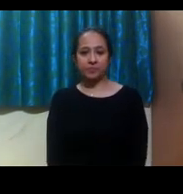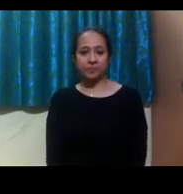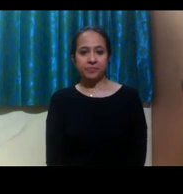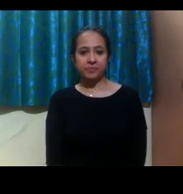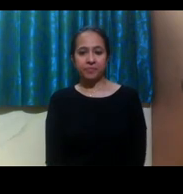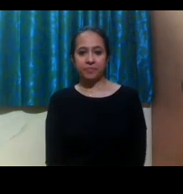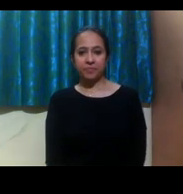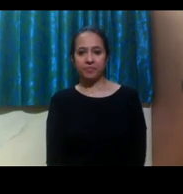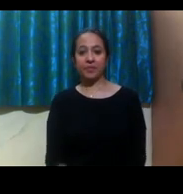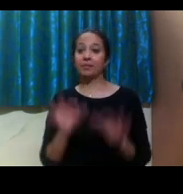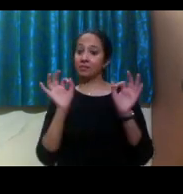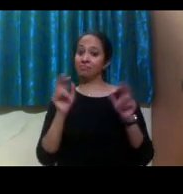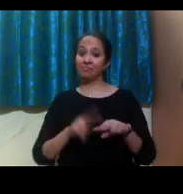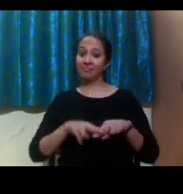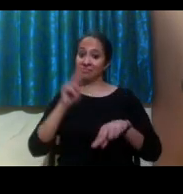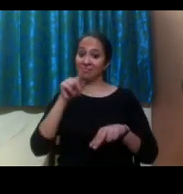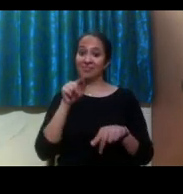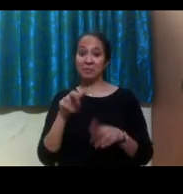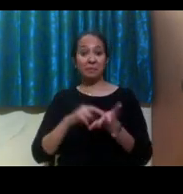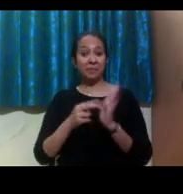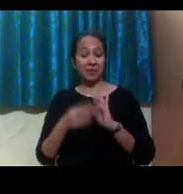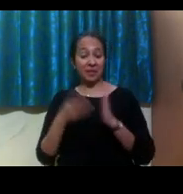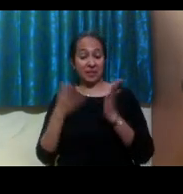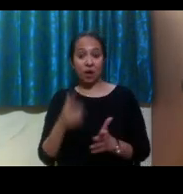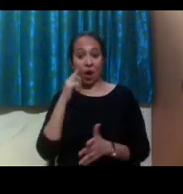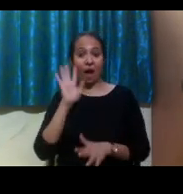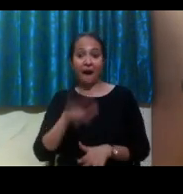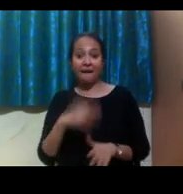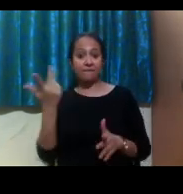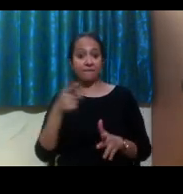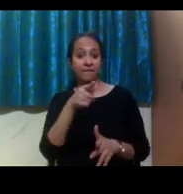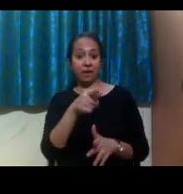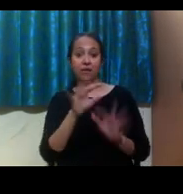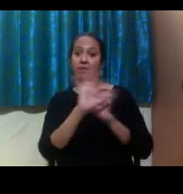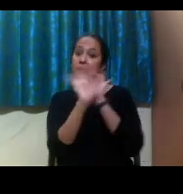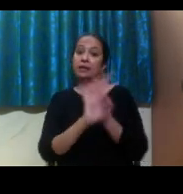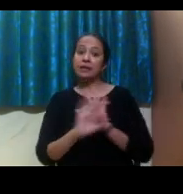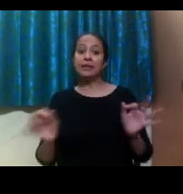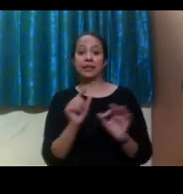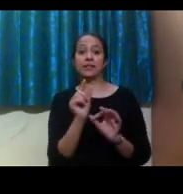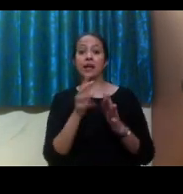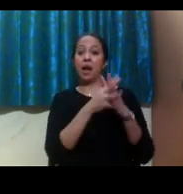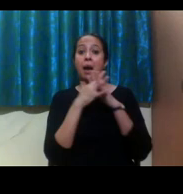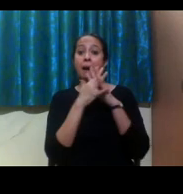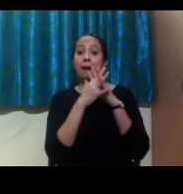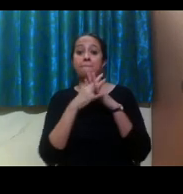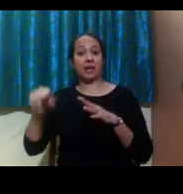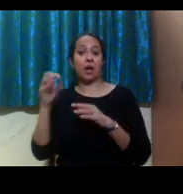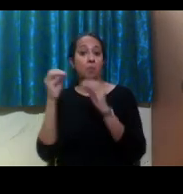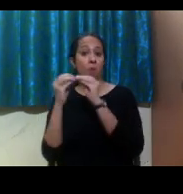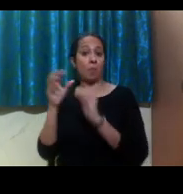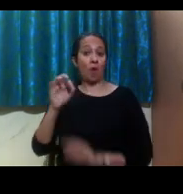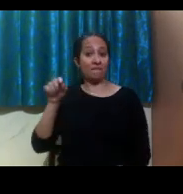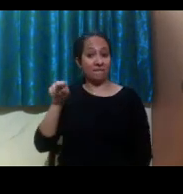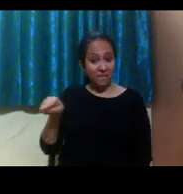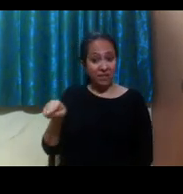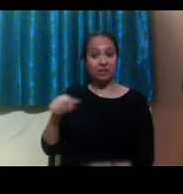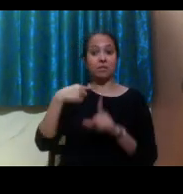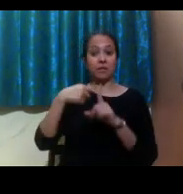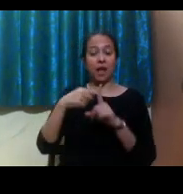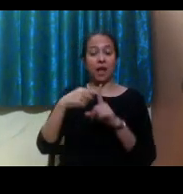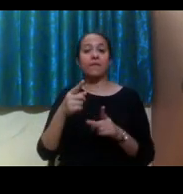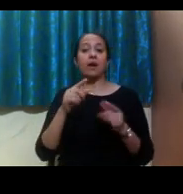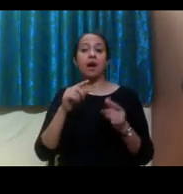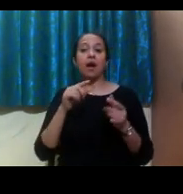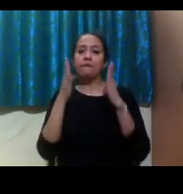Finally, do feel free to follow the U.S. Consulate General Mumbai and Education USA India on our social media